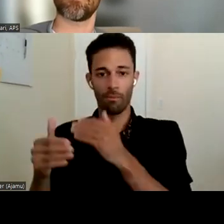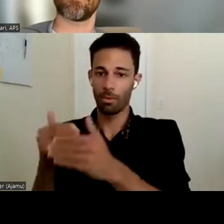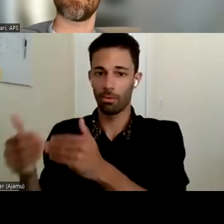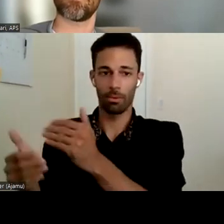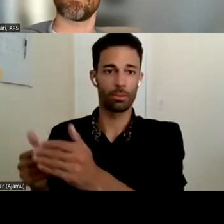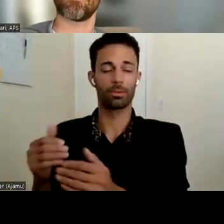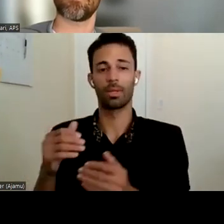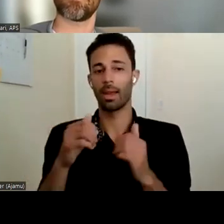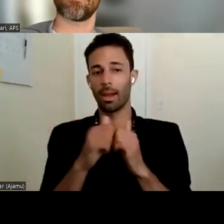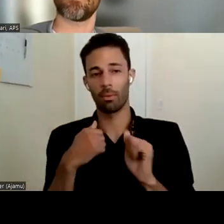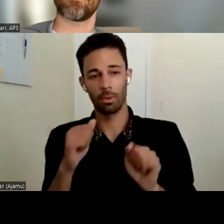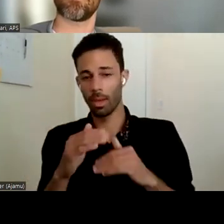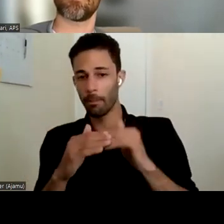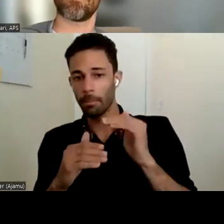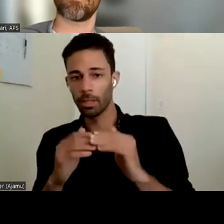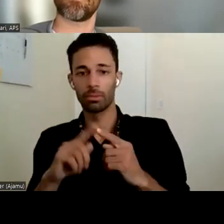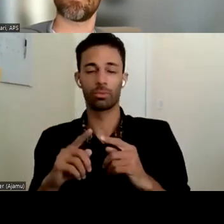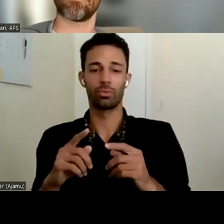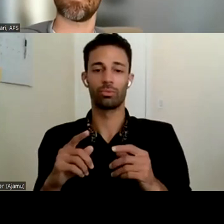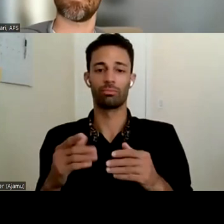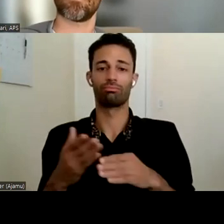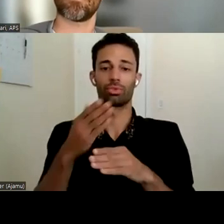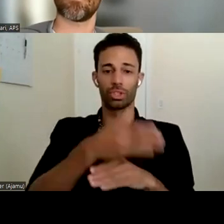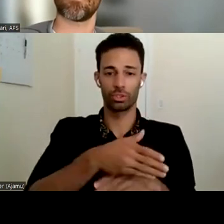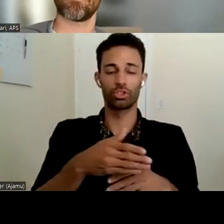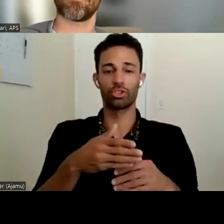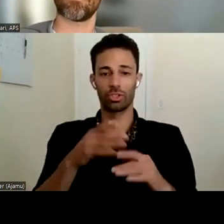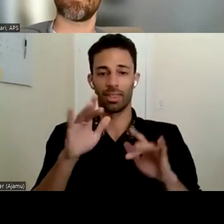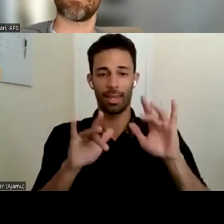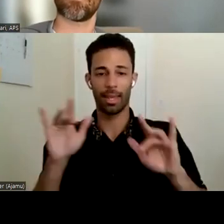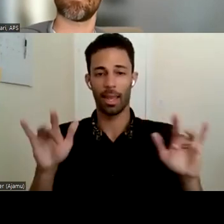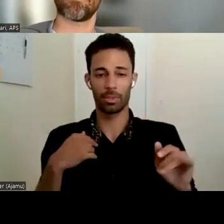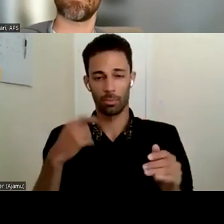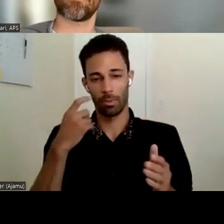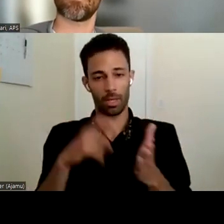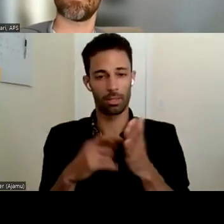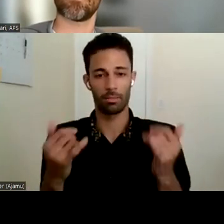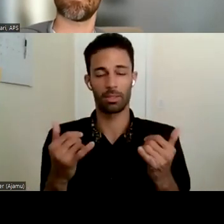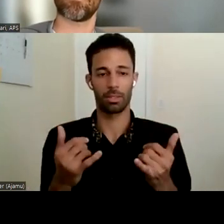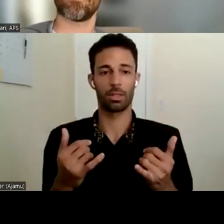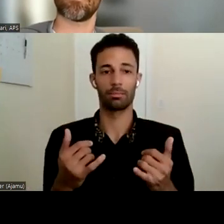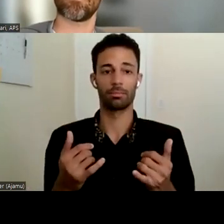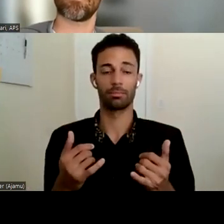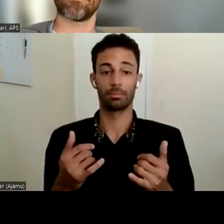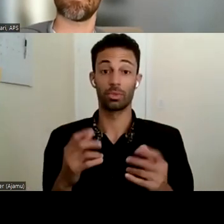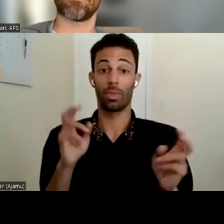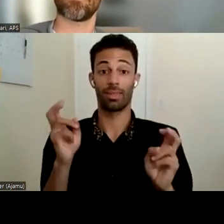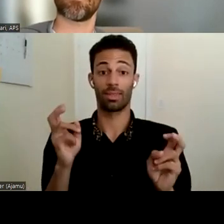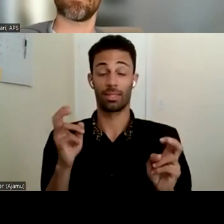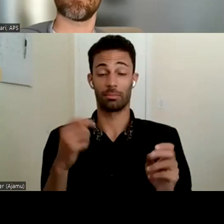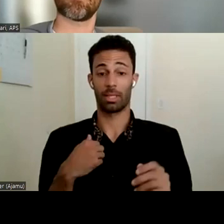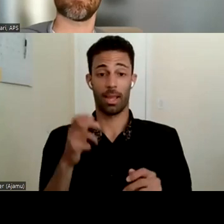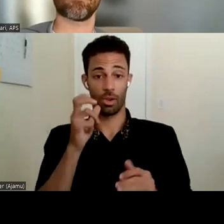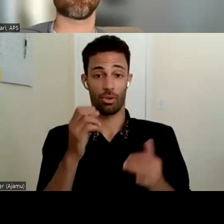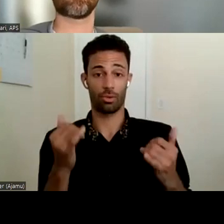of um bridging those gaps that we have identified today so some of I'm just going to recap the themes for this one that I heard I heard